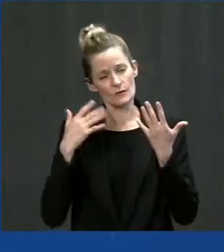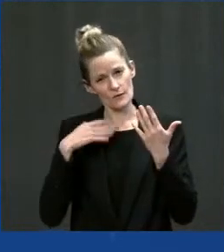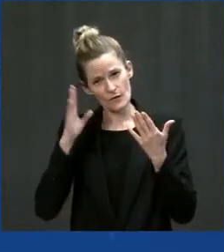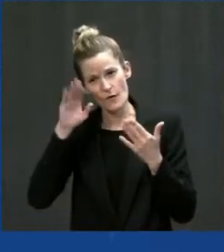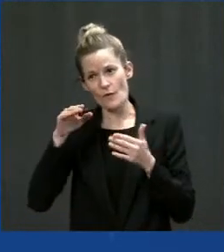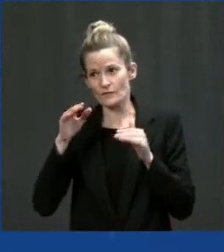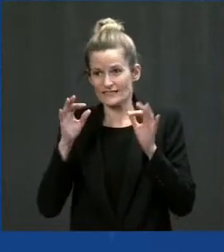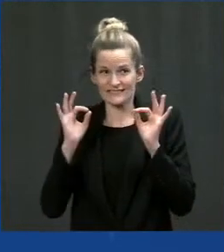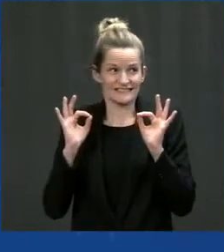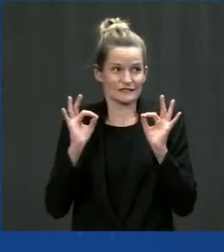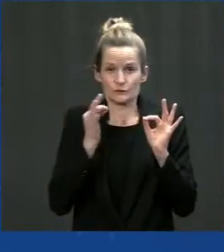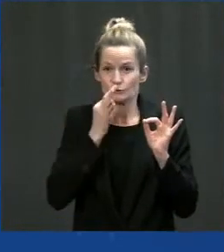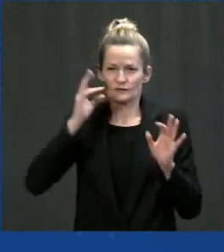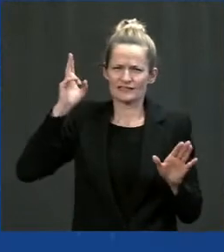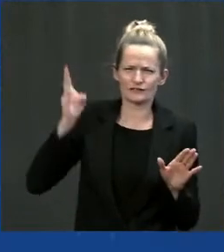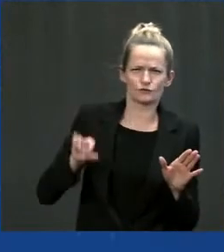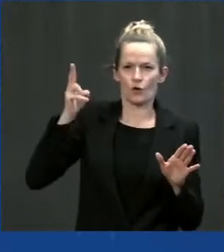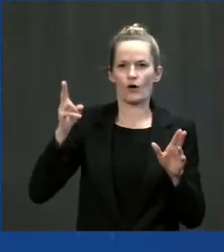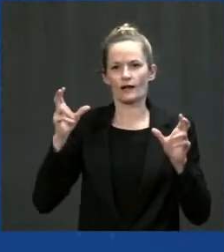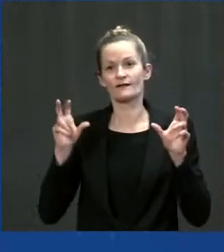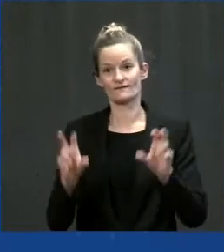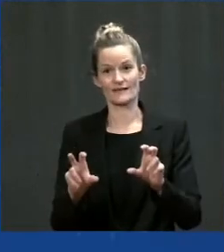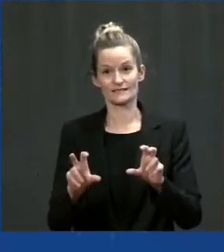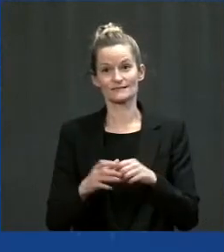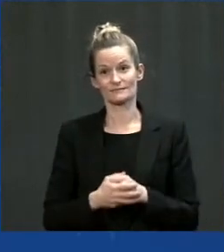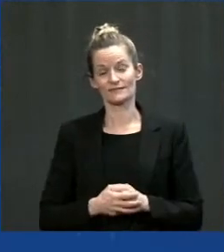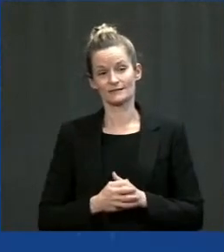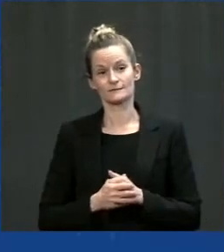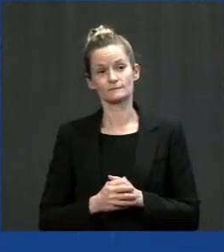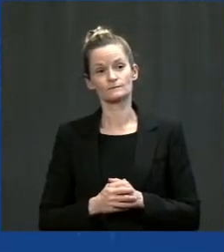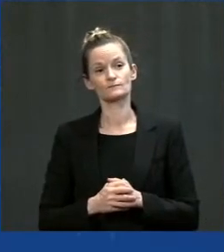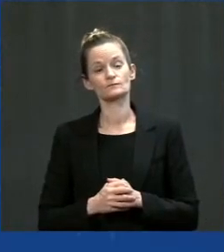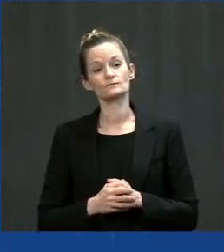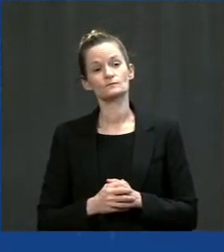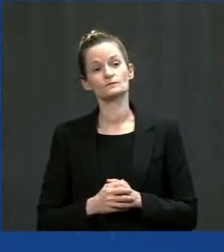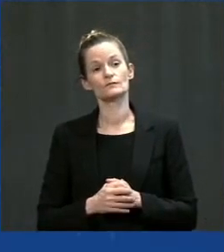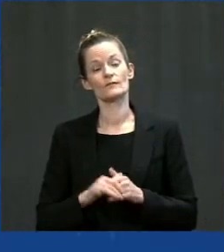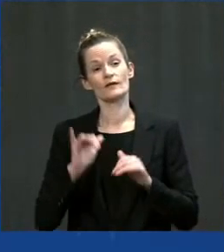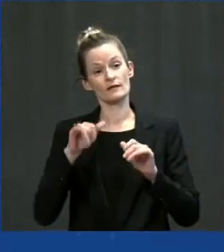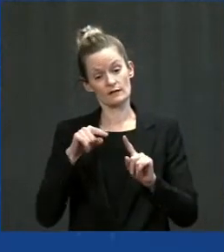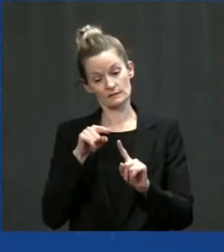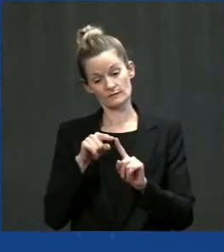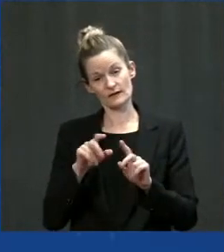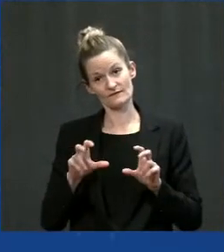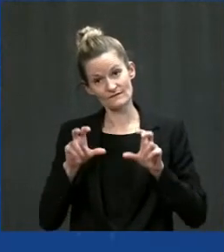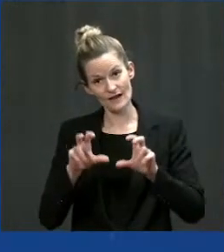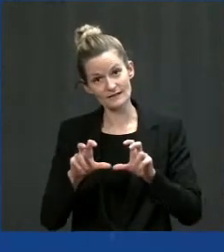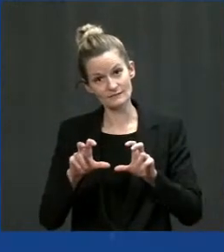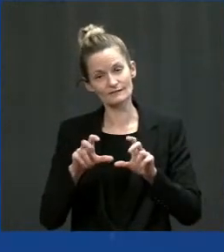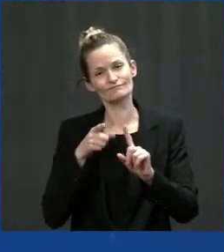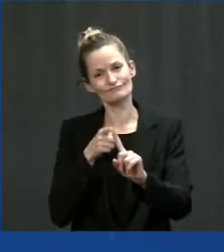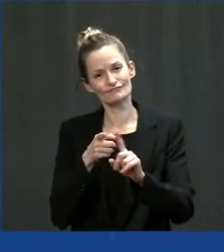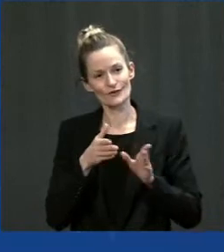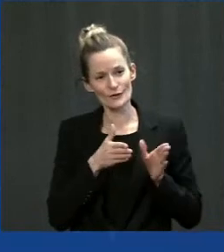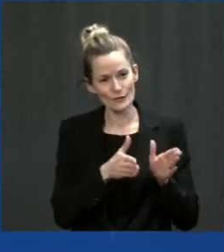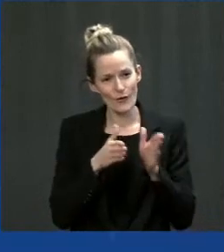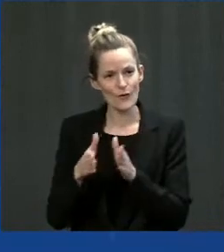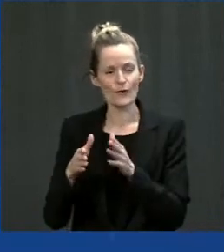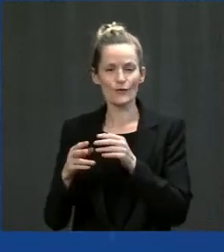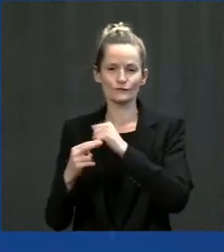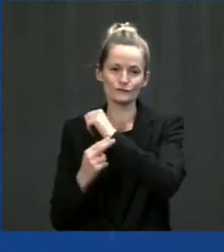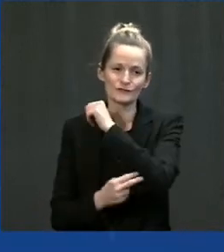this total investment in roads and highways is bigger than we did in Eisenhower's,